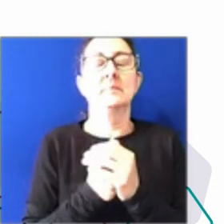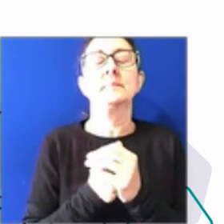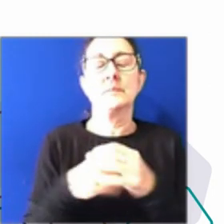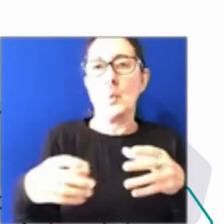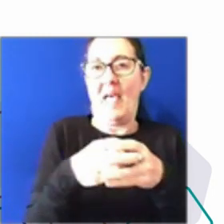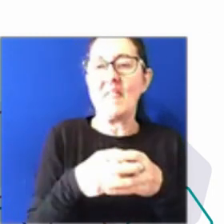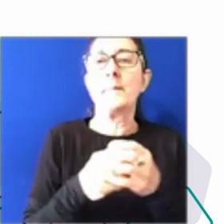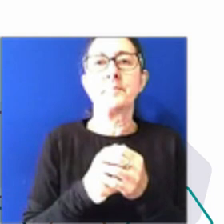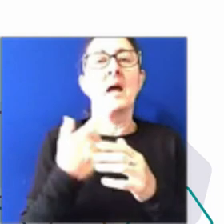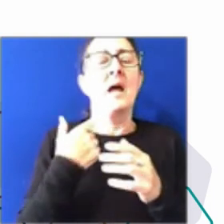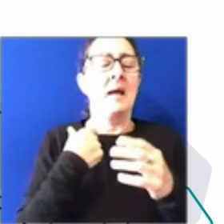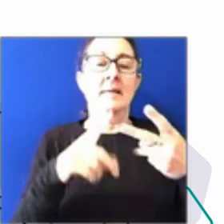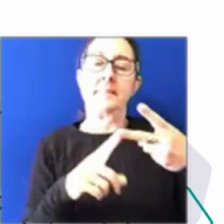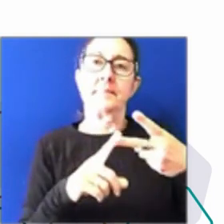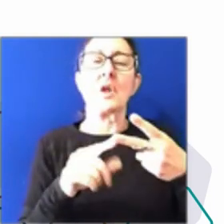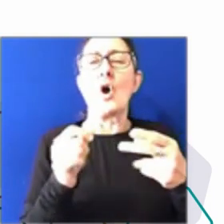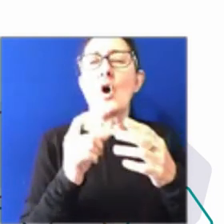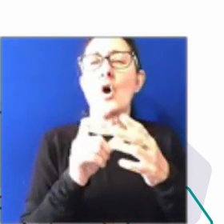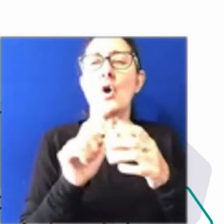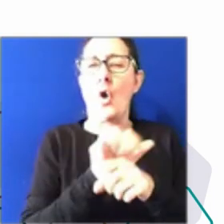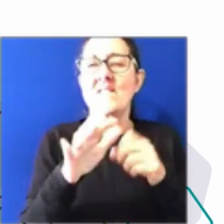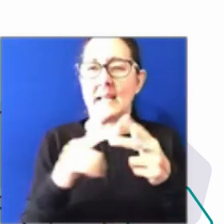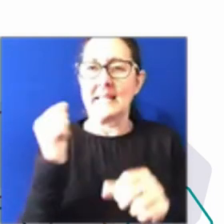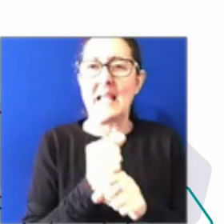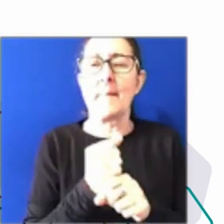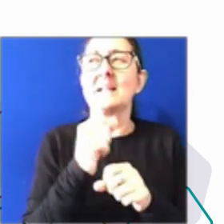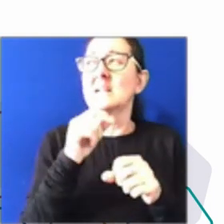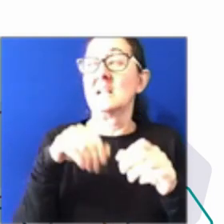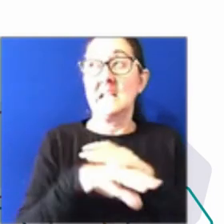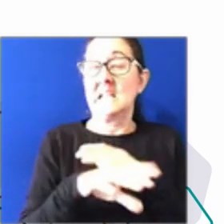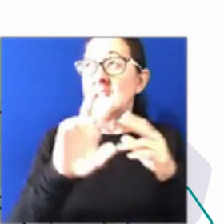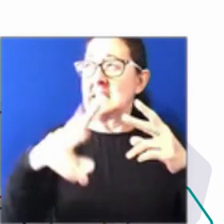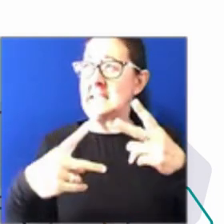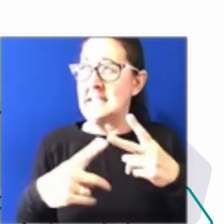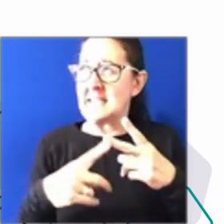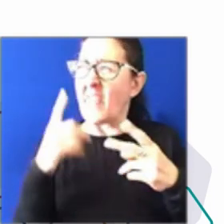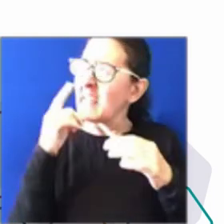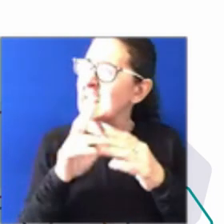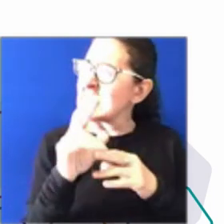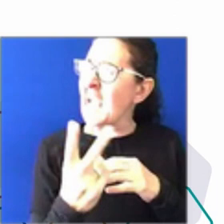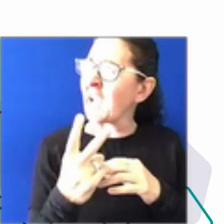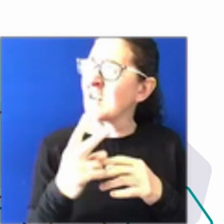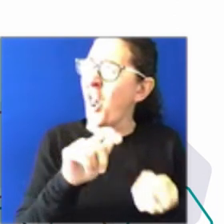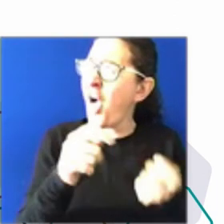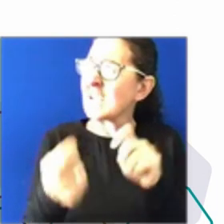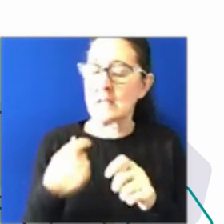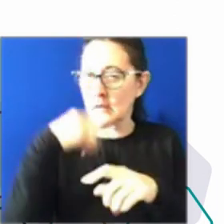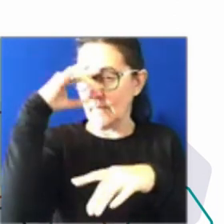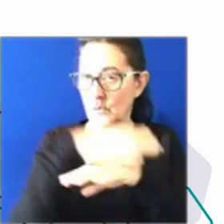In like the second big lockdown, I get confused between them. At a certain point,